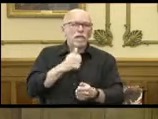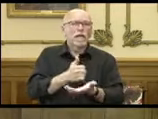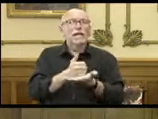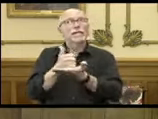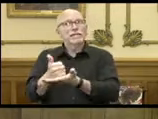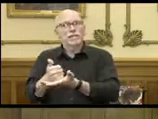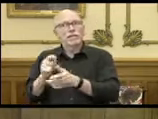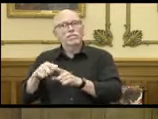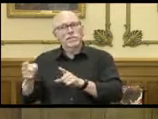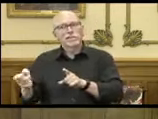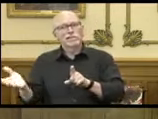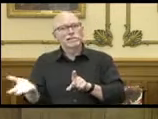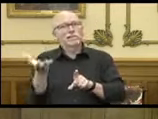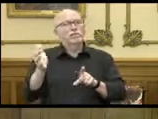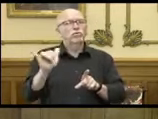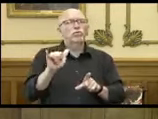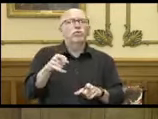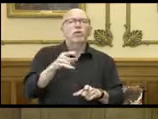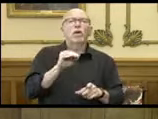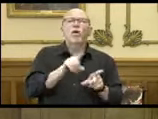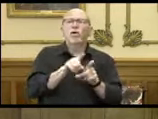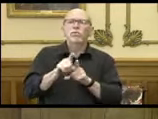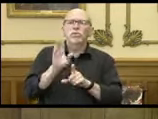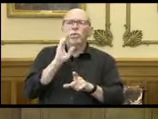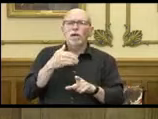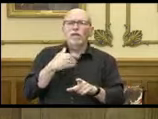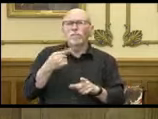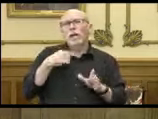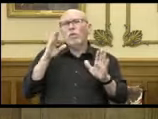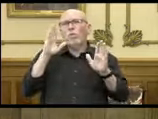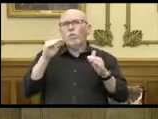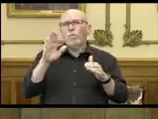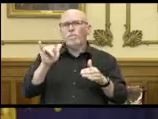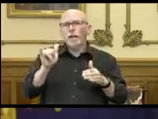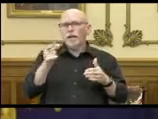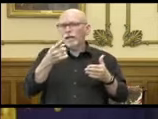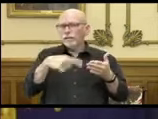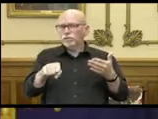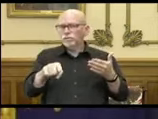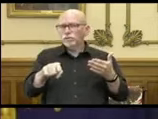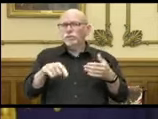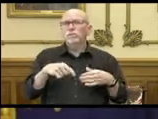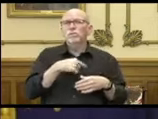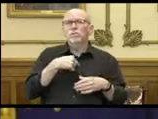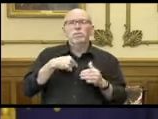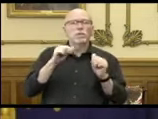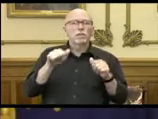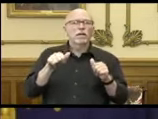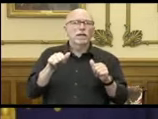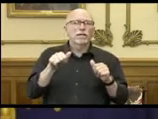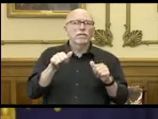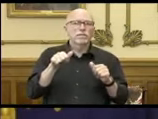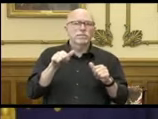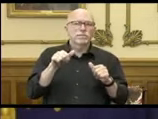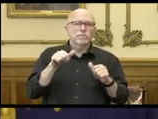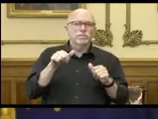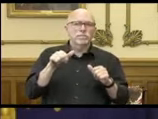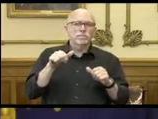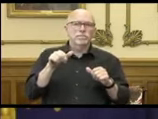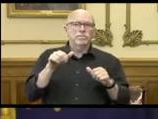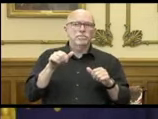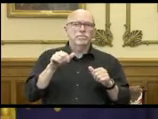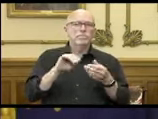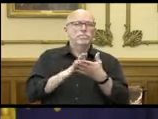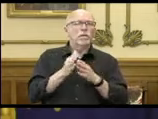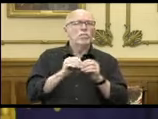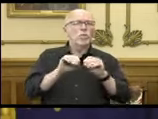that. There will also be some other, and I hope by next week, Brandon, we're able to be